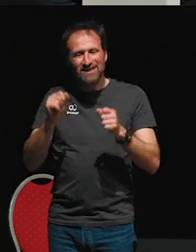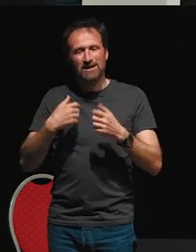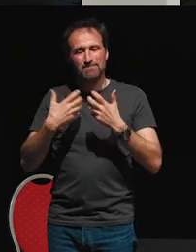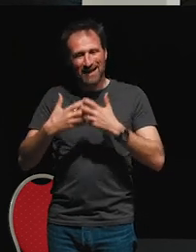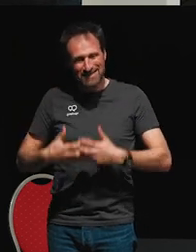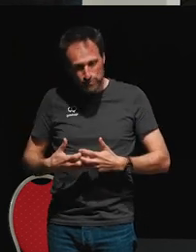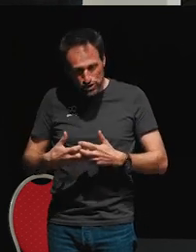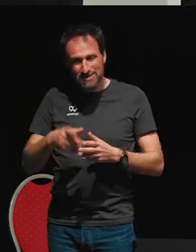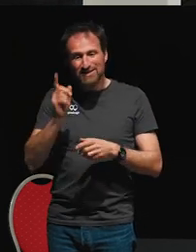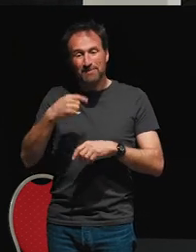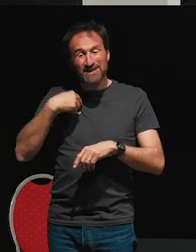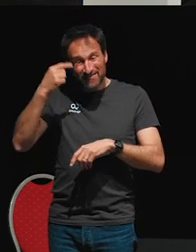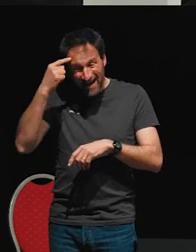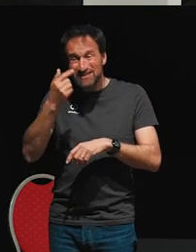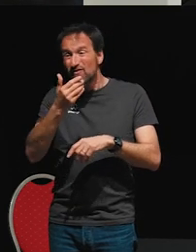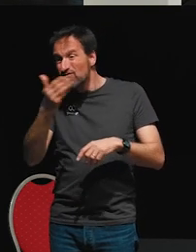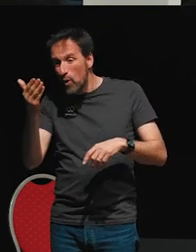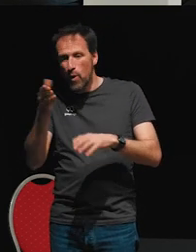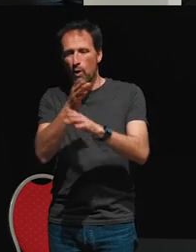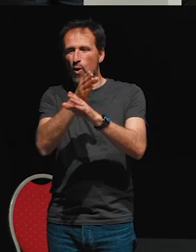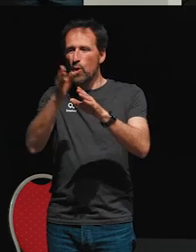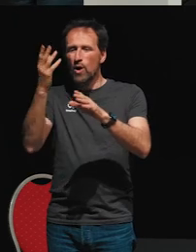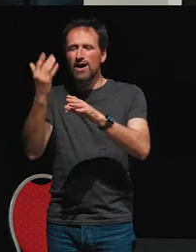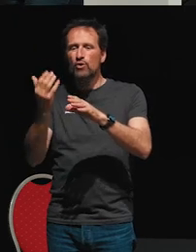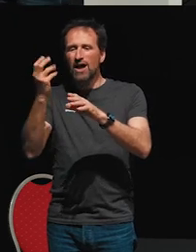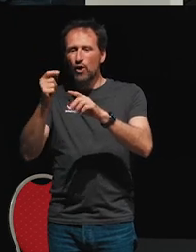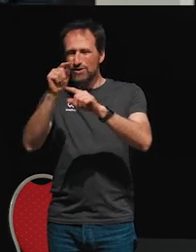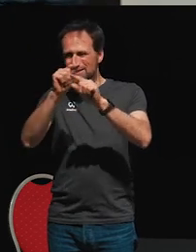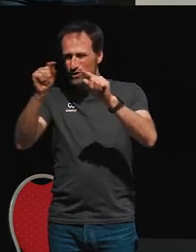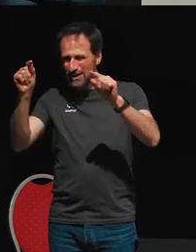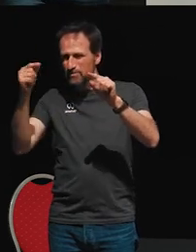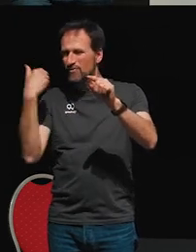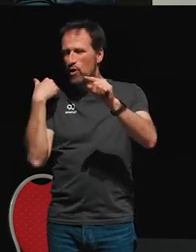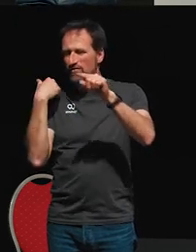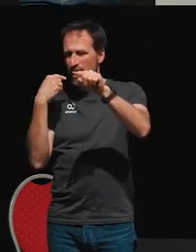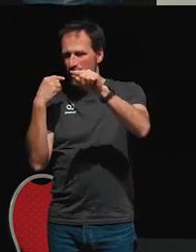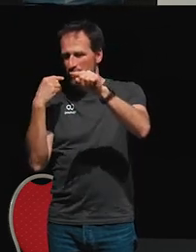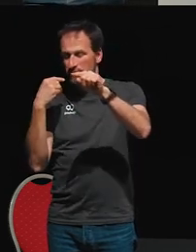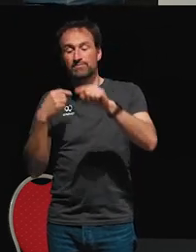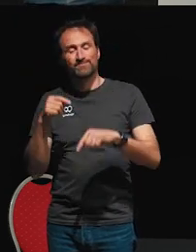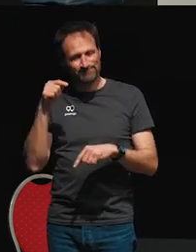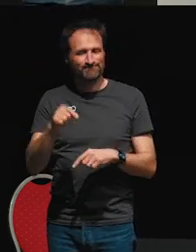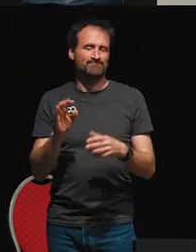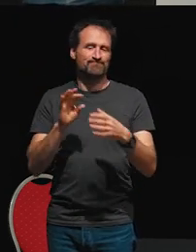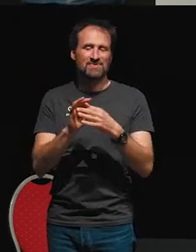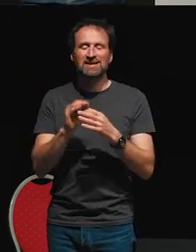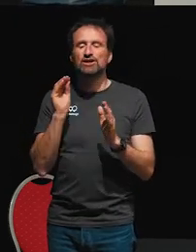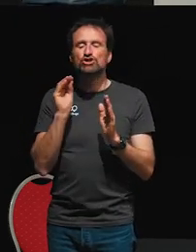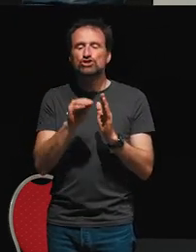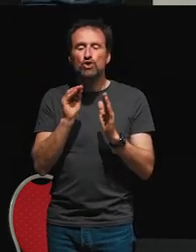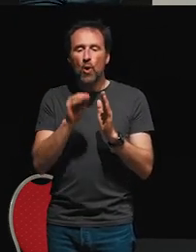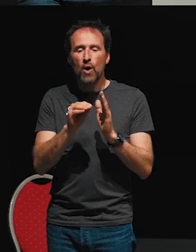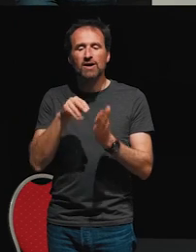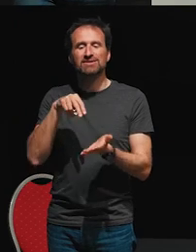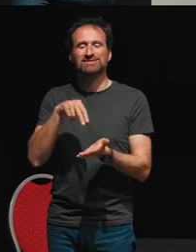pause was clicked. So essentially I need a way to store staked. State is a really interesting idea to